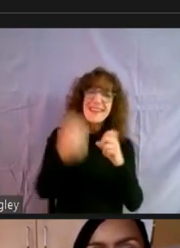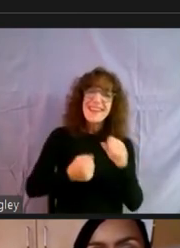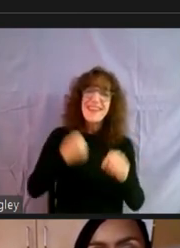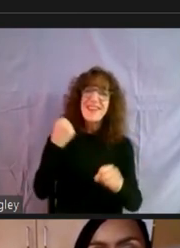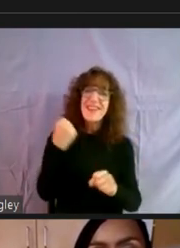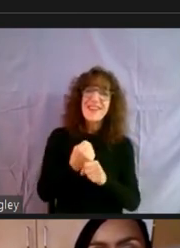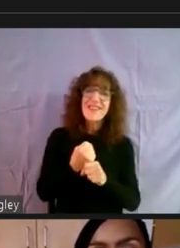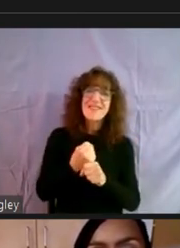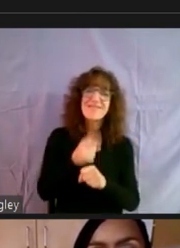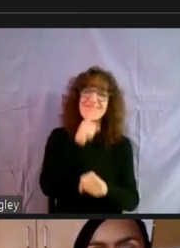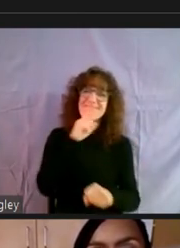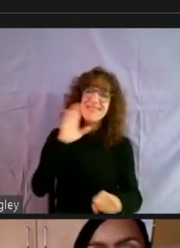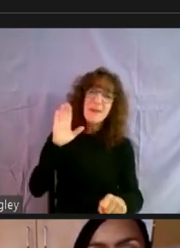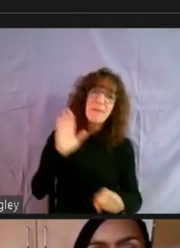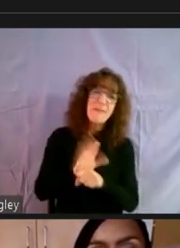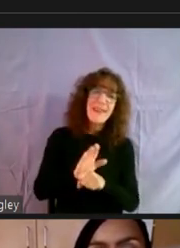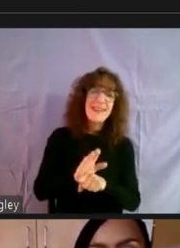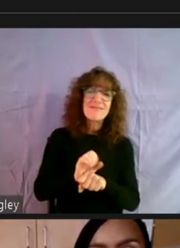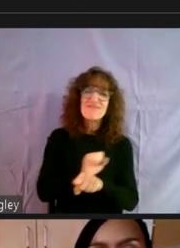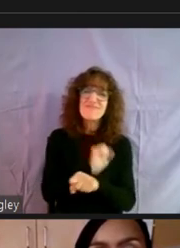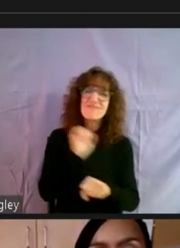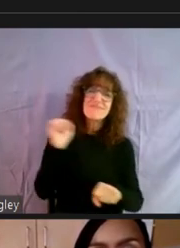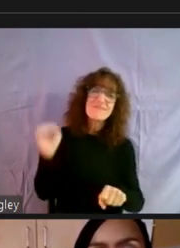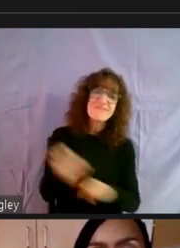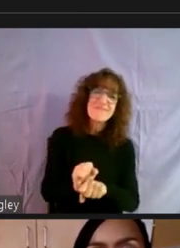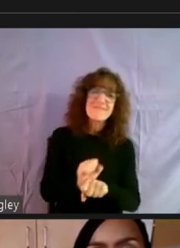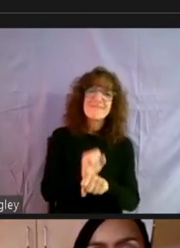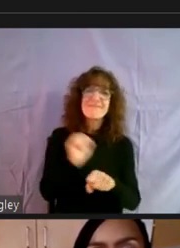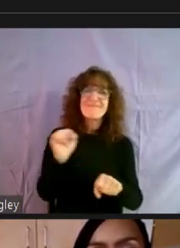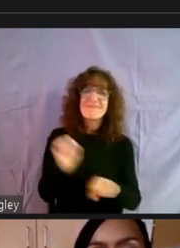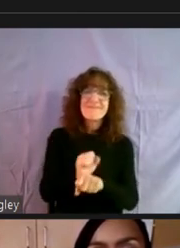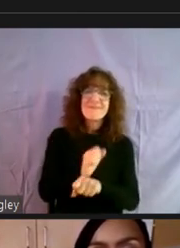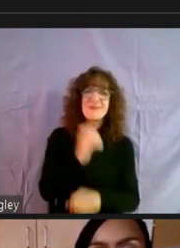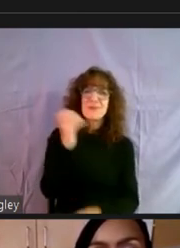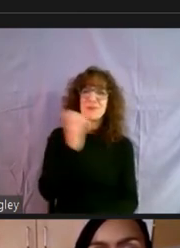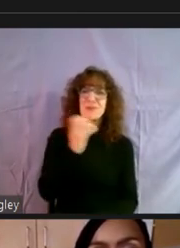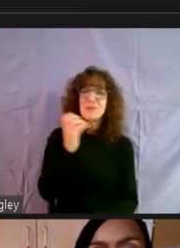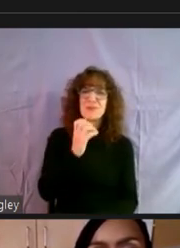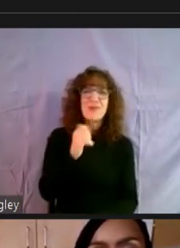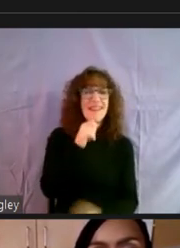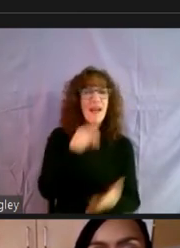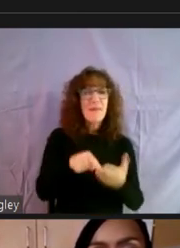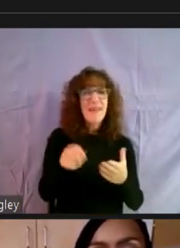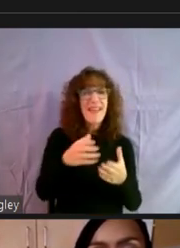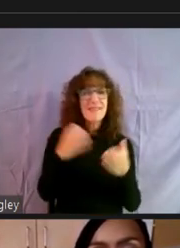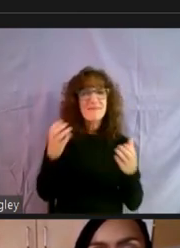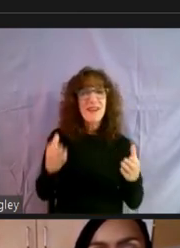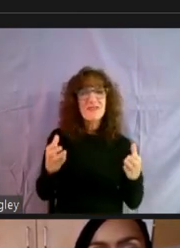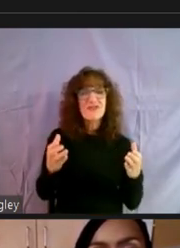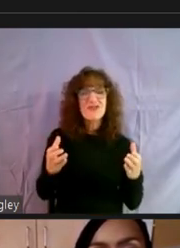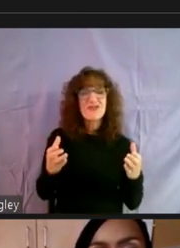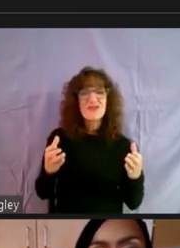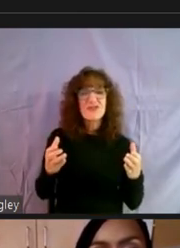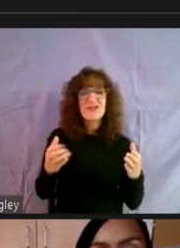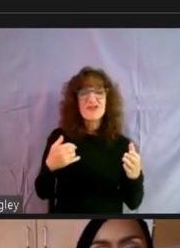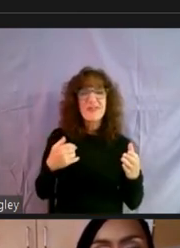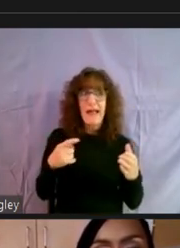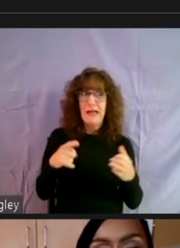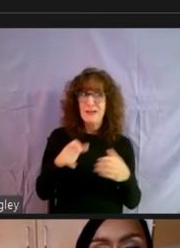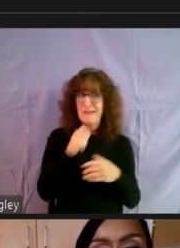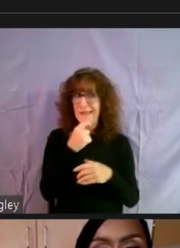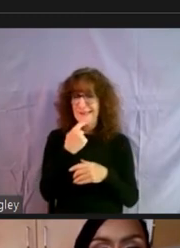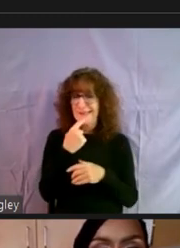They are so committed. Um, they work so hard. They, they don't get paid a whole lot. probably shouldn't say that, but